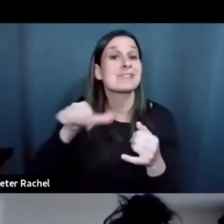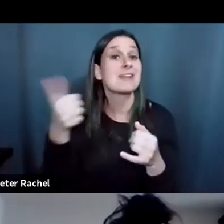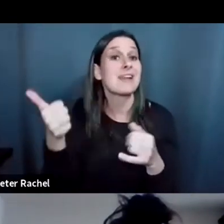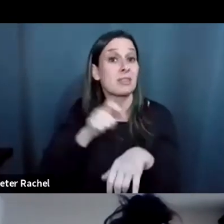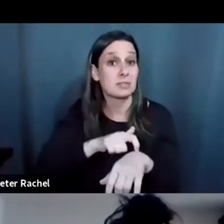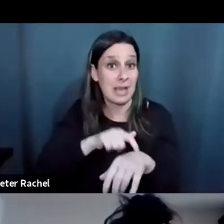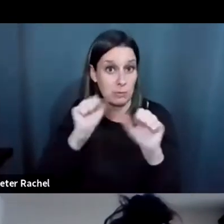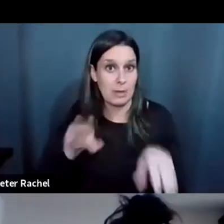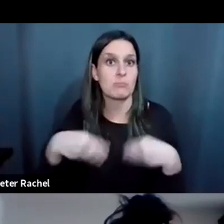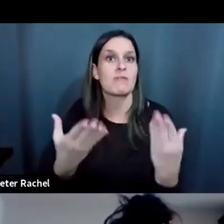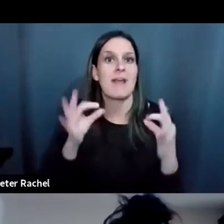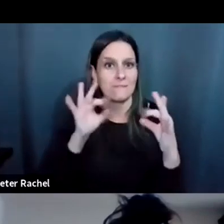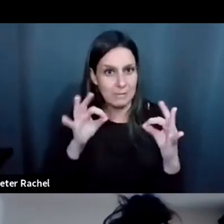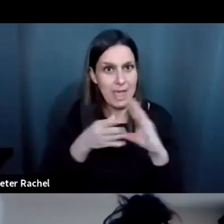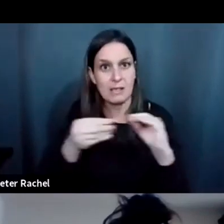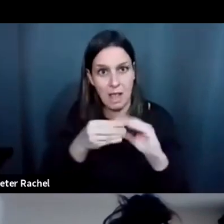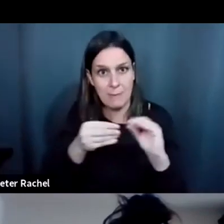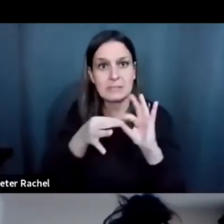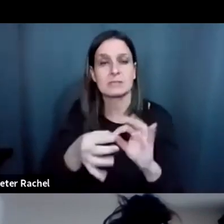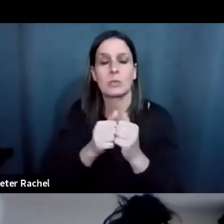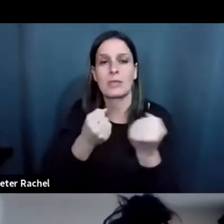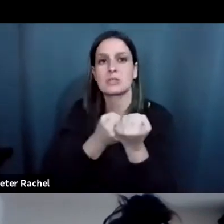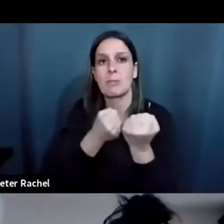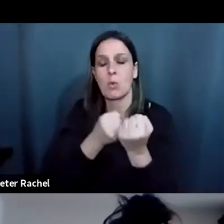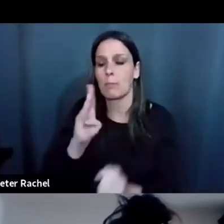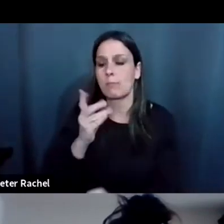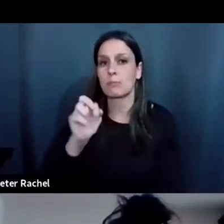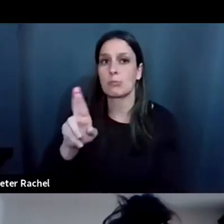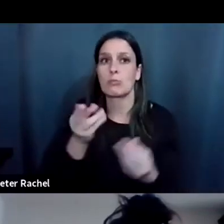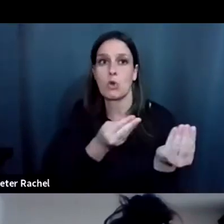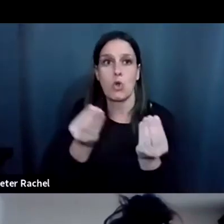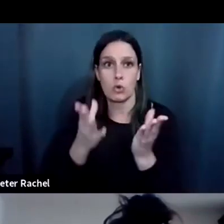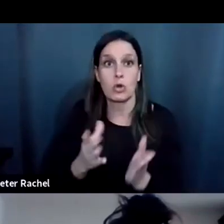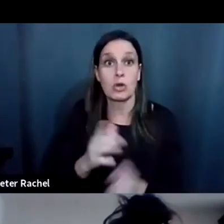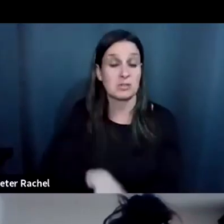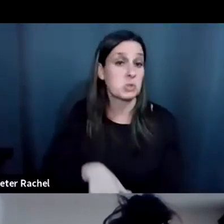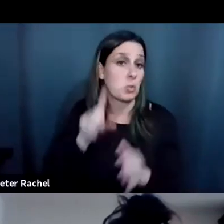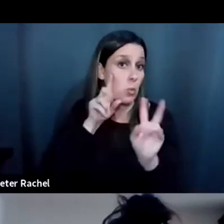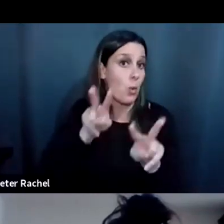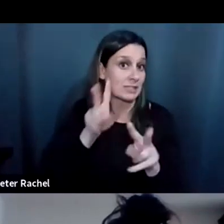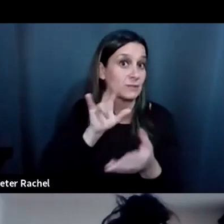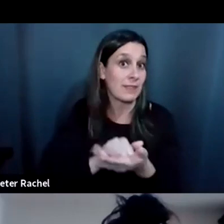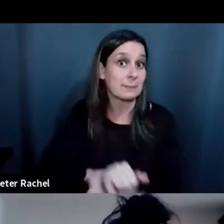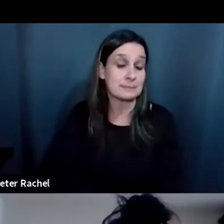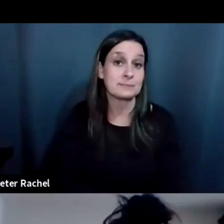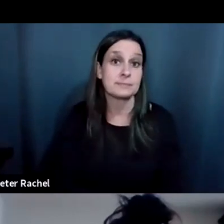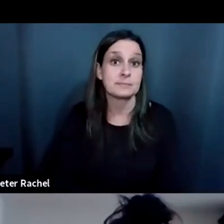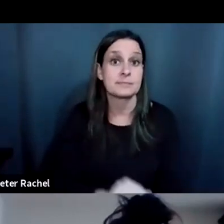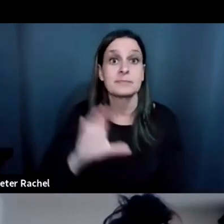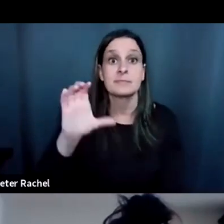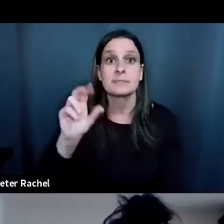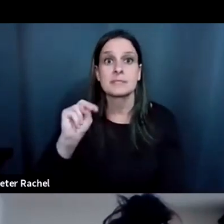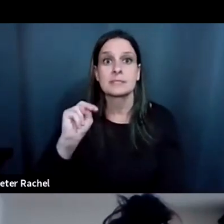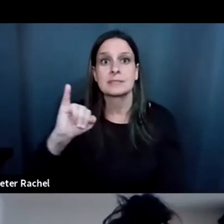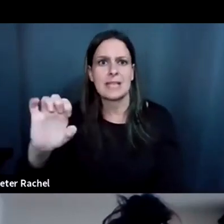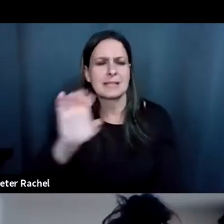provide comments about supports broker. So sort of be on the lookout for that. And Jamie is the